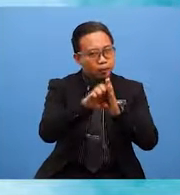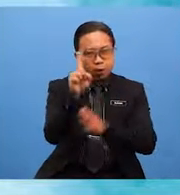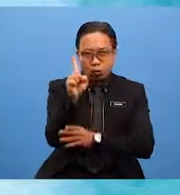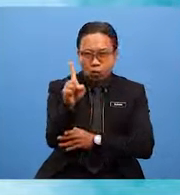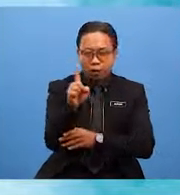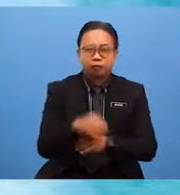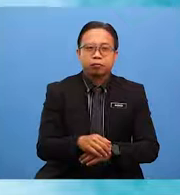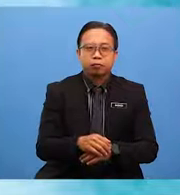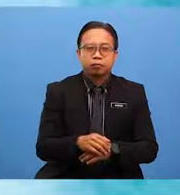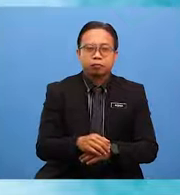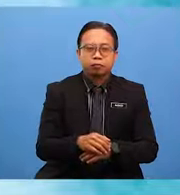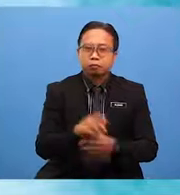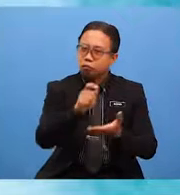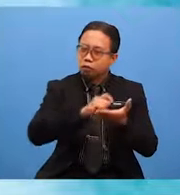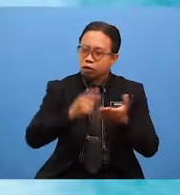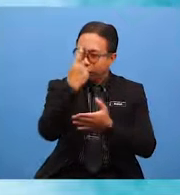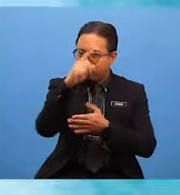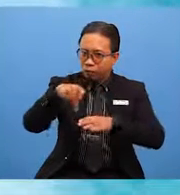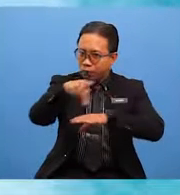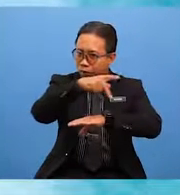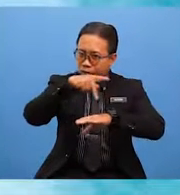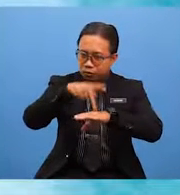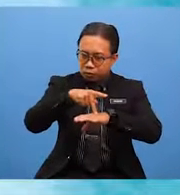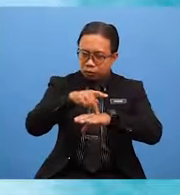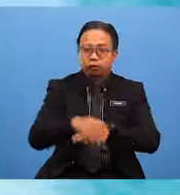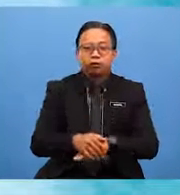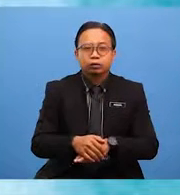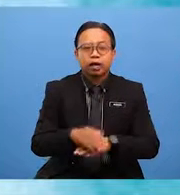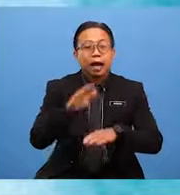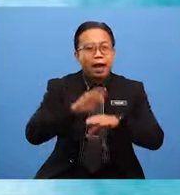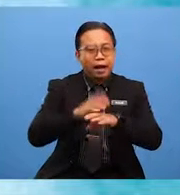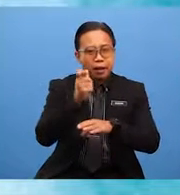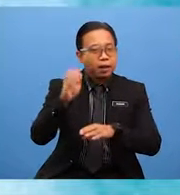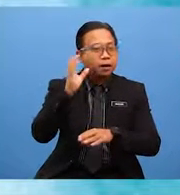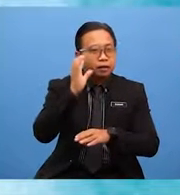report is addressed to the principal to report the poor service at the canteen.